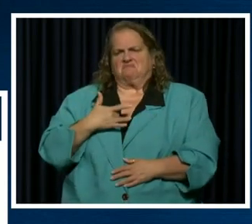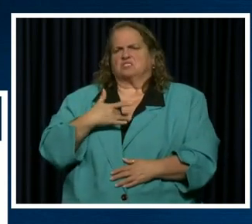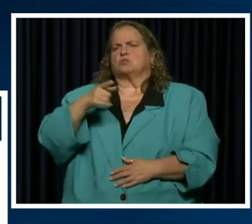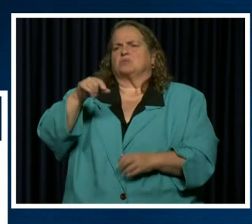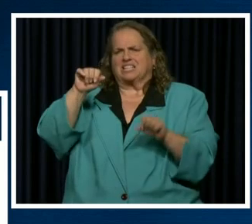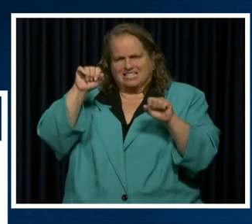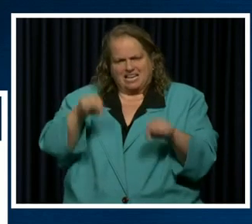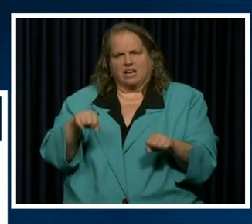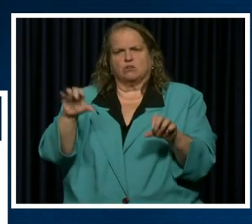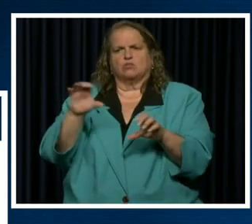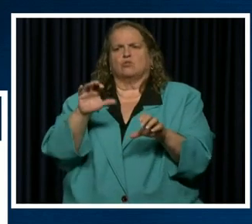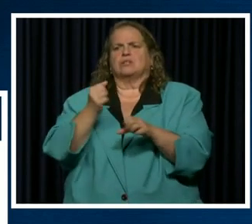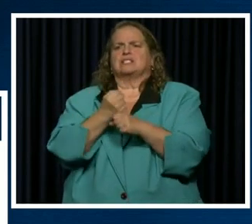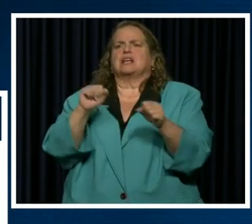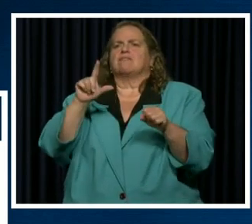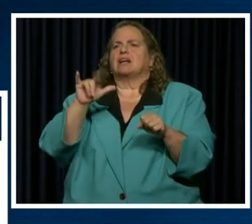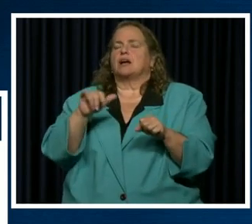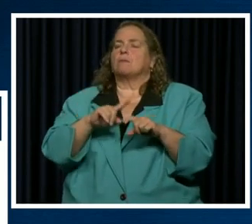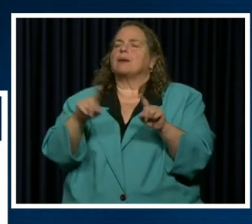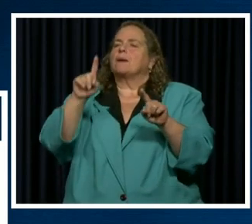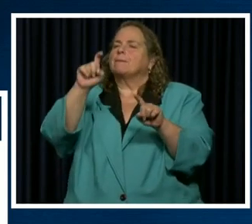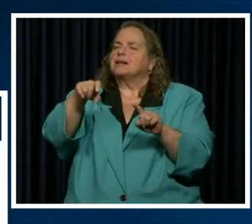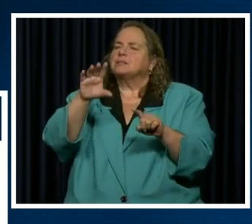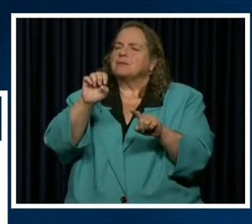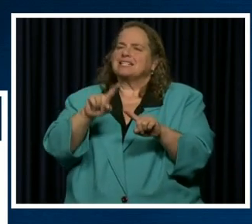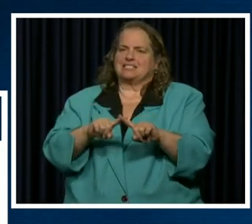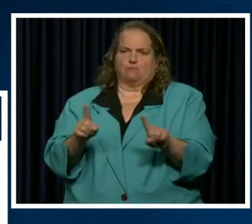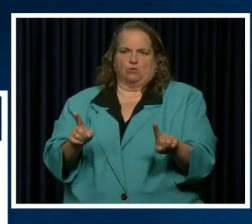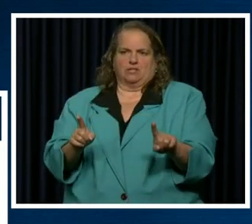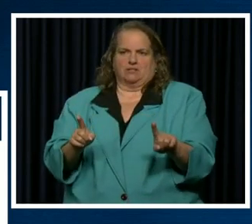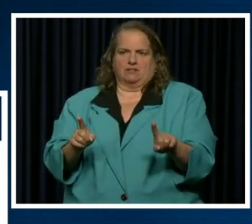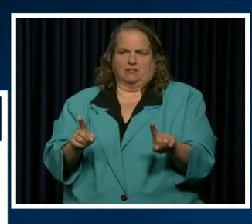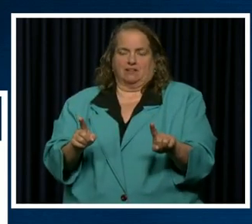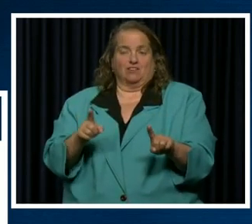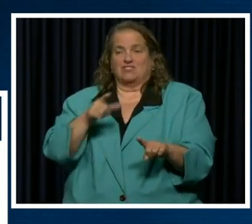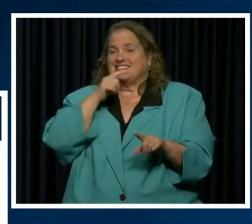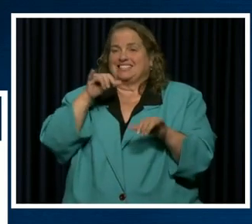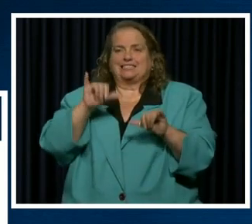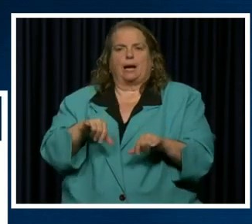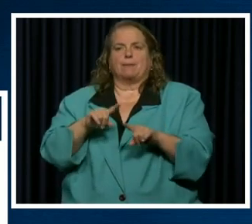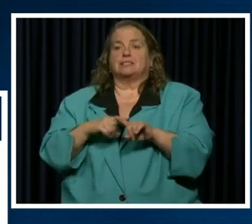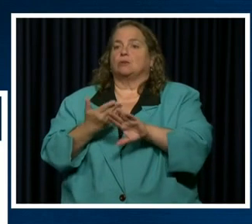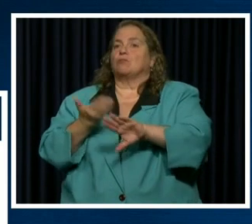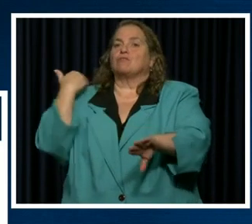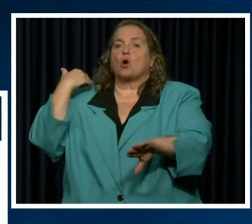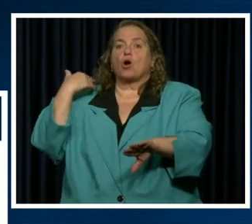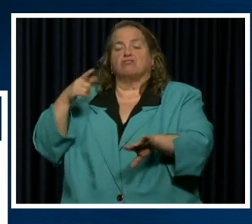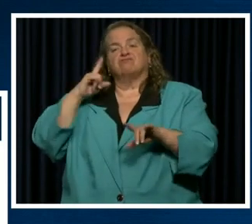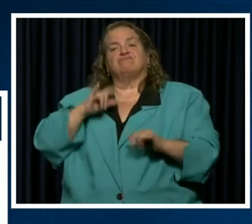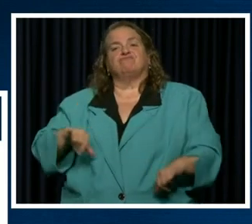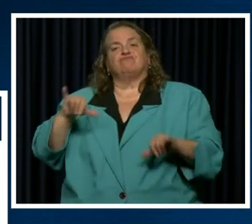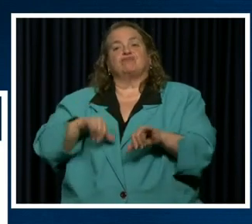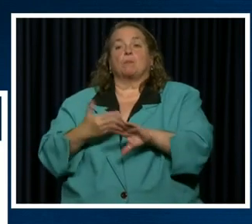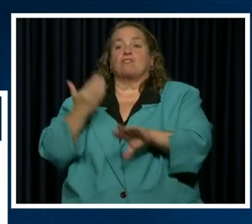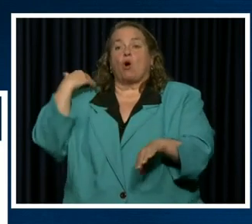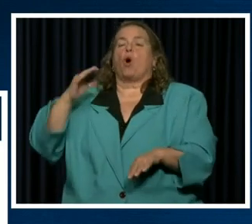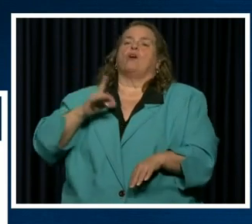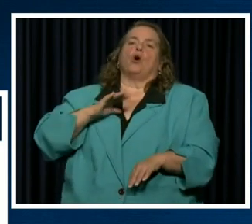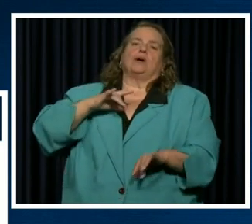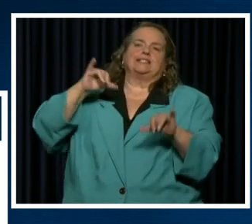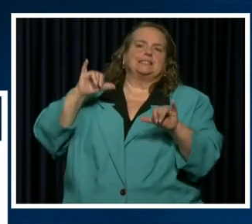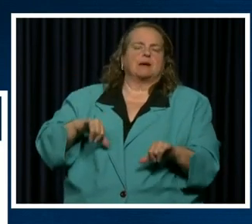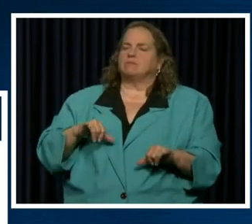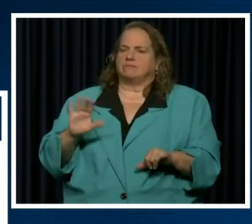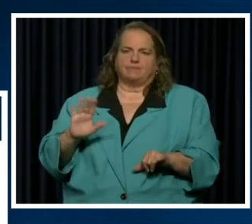can do this safely, but it's gotta be differently. If we just go about it the way that we did before, it won't work, we'll have to re